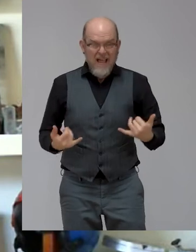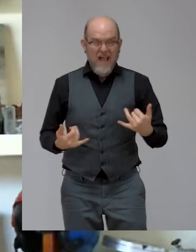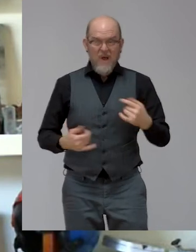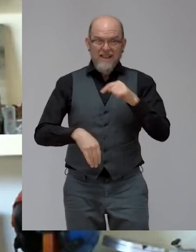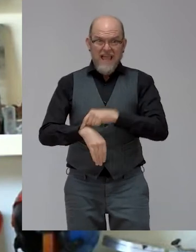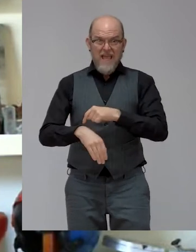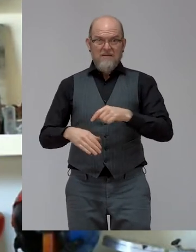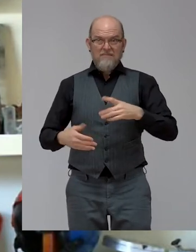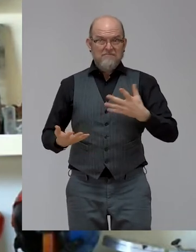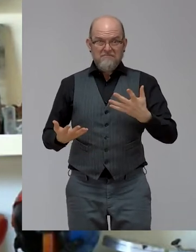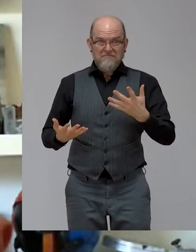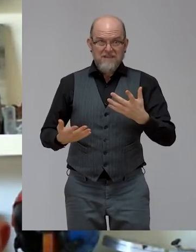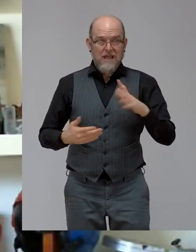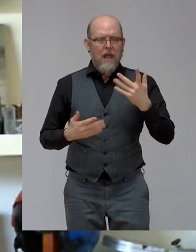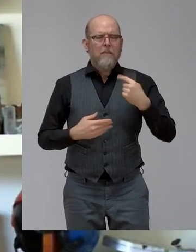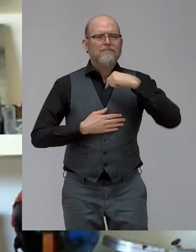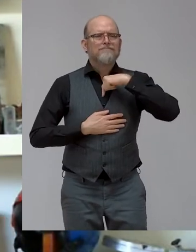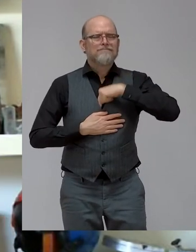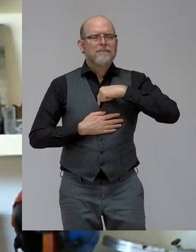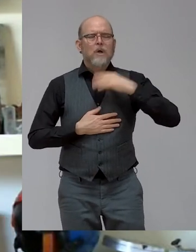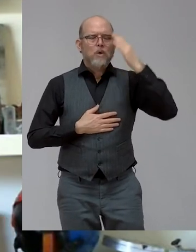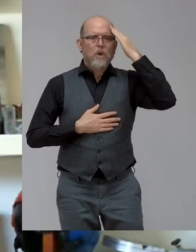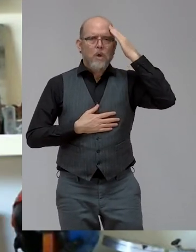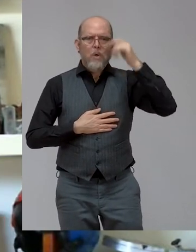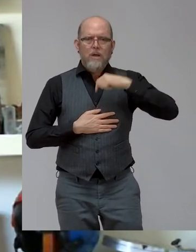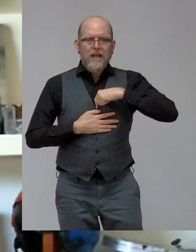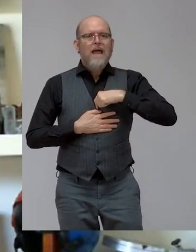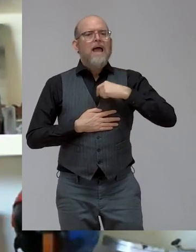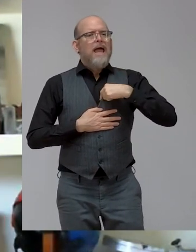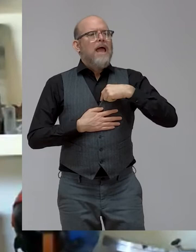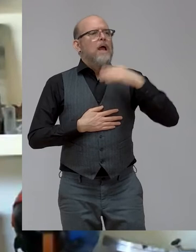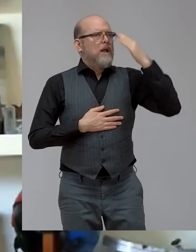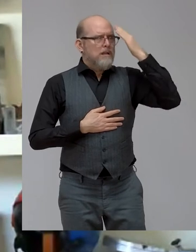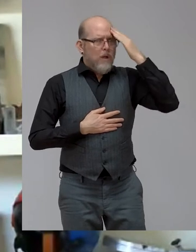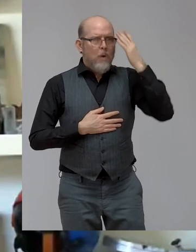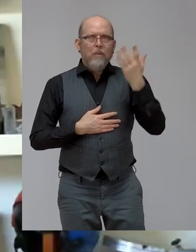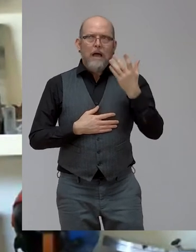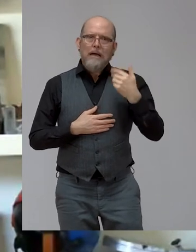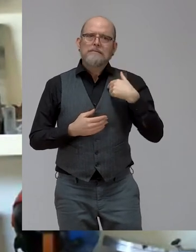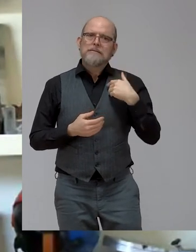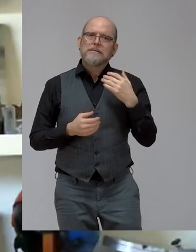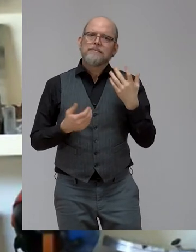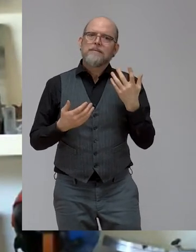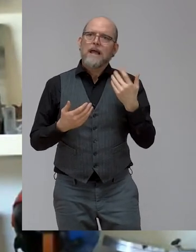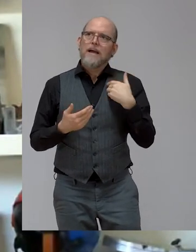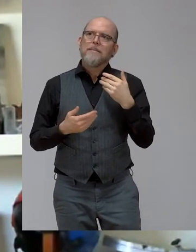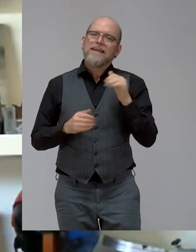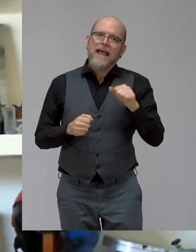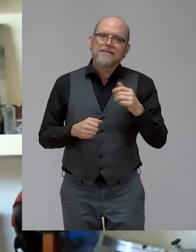that you can see better or enlightened the future.